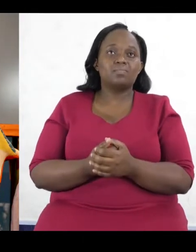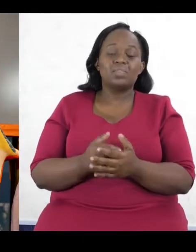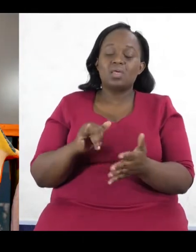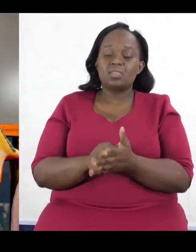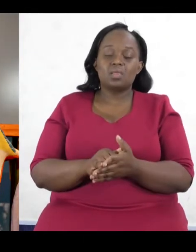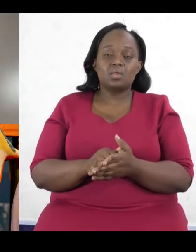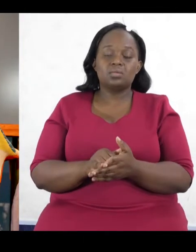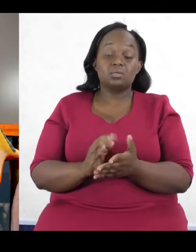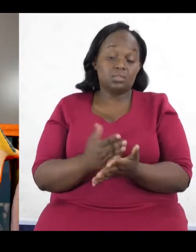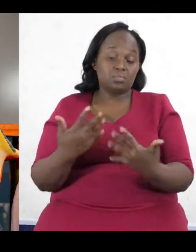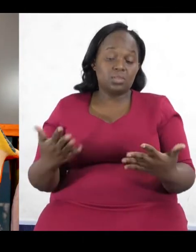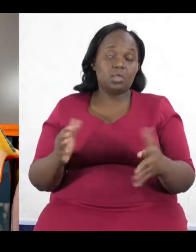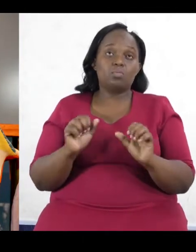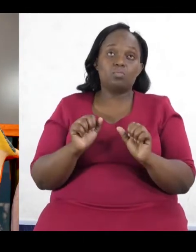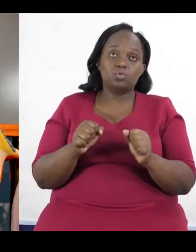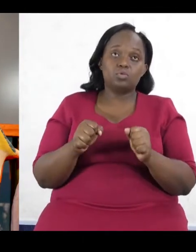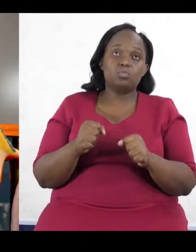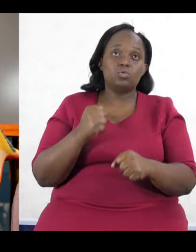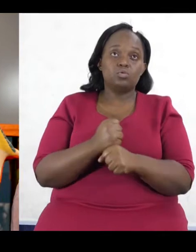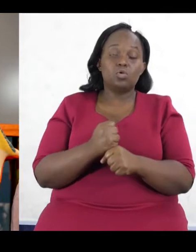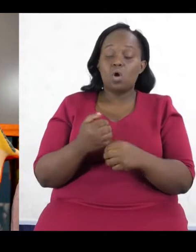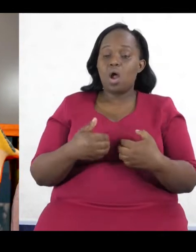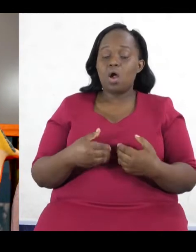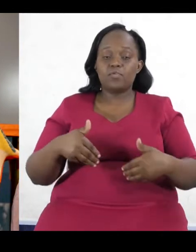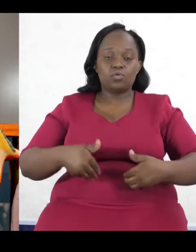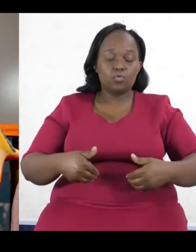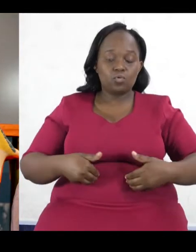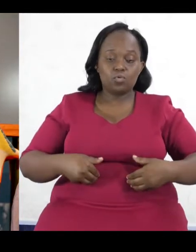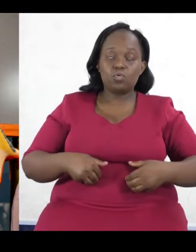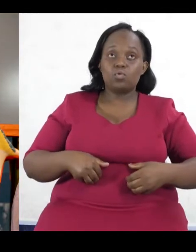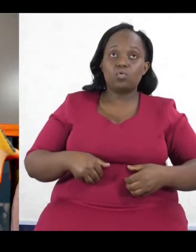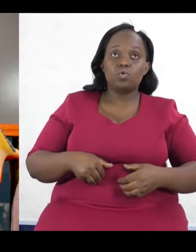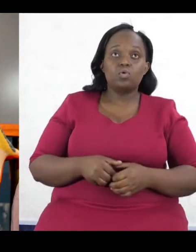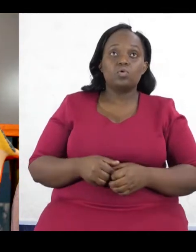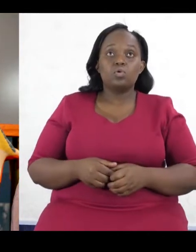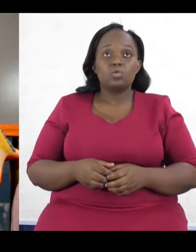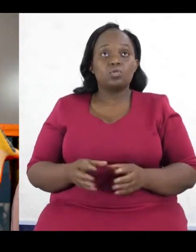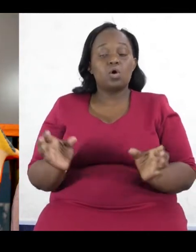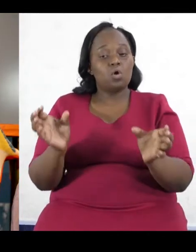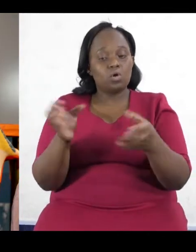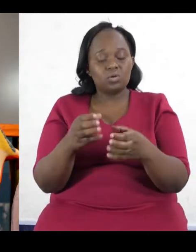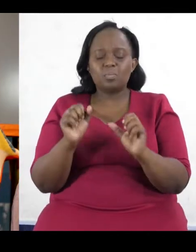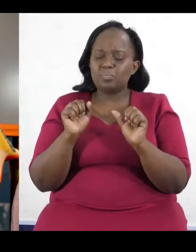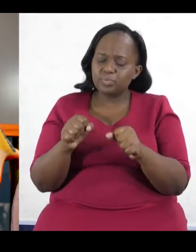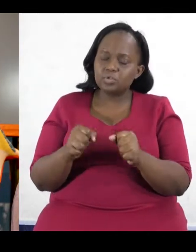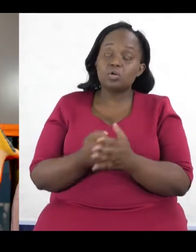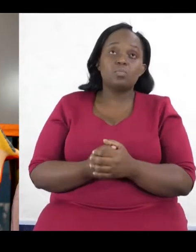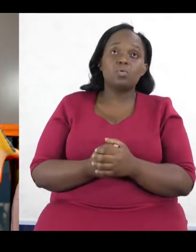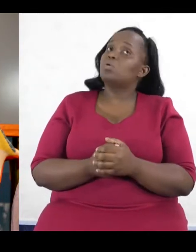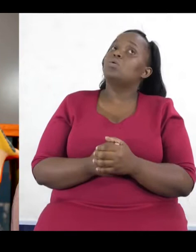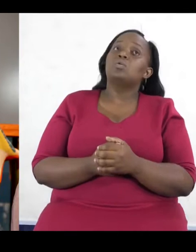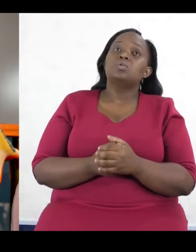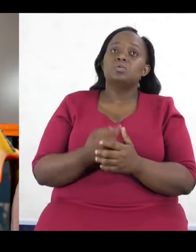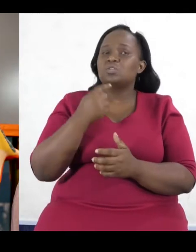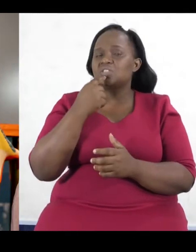organizations. They could lobby for tax cuts. They could lobby for grace periods for specific things. That's the role that